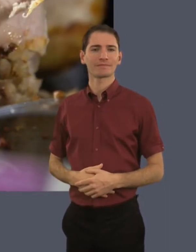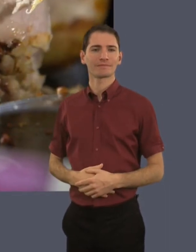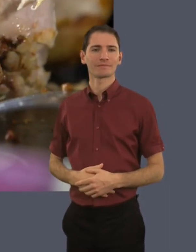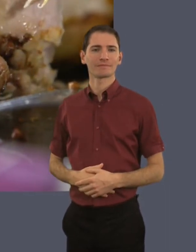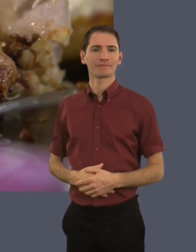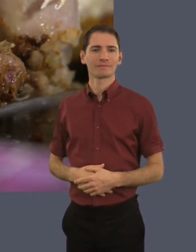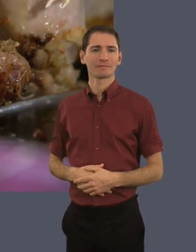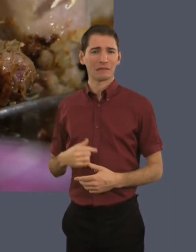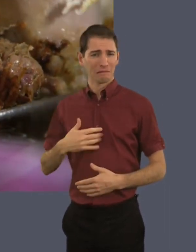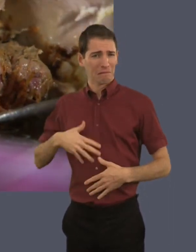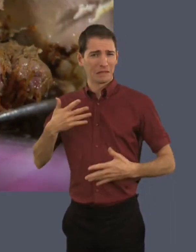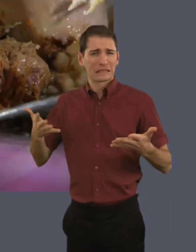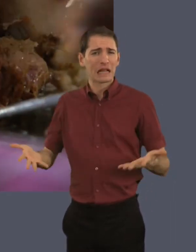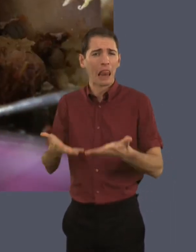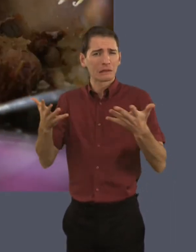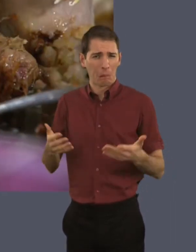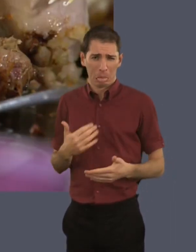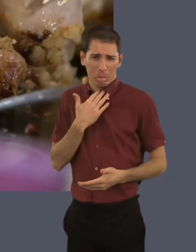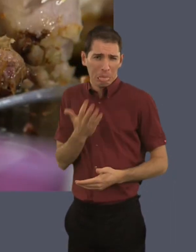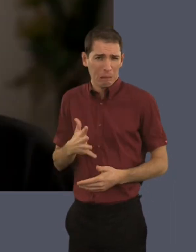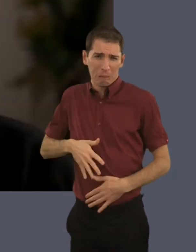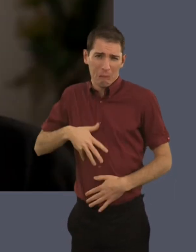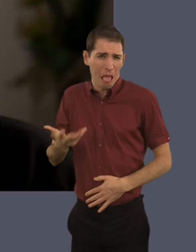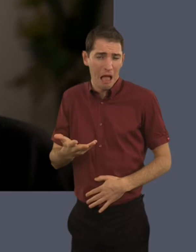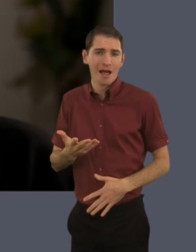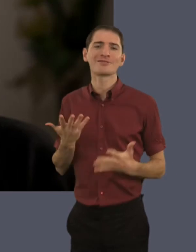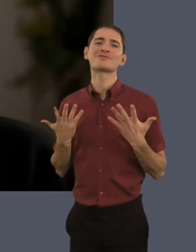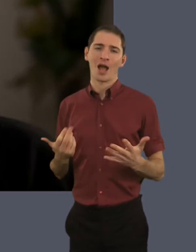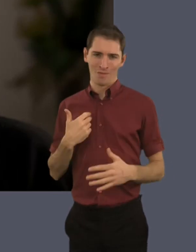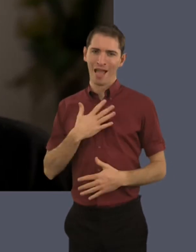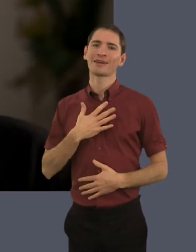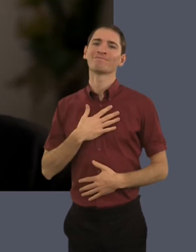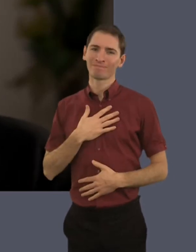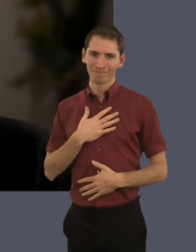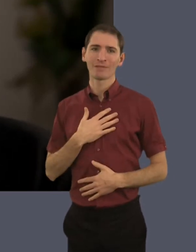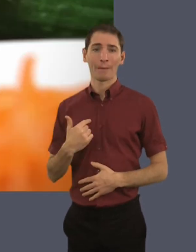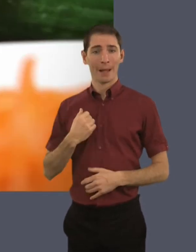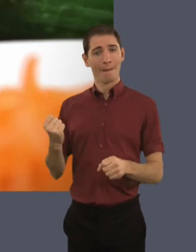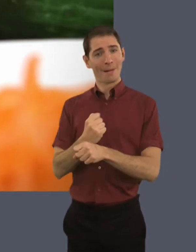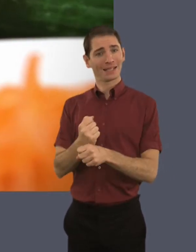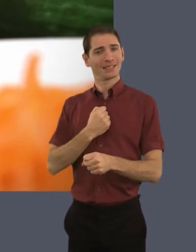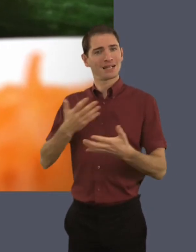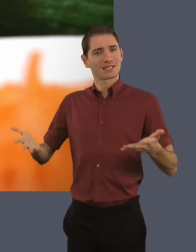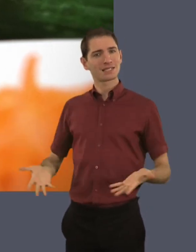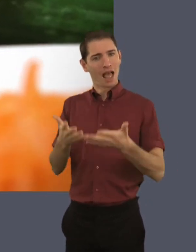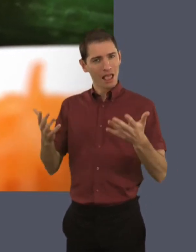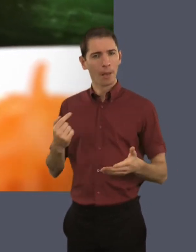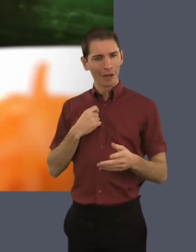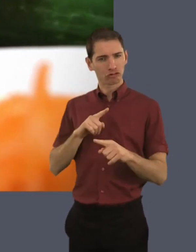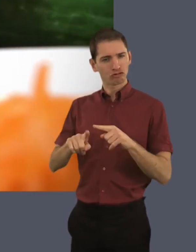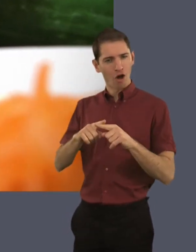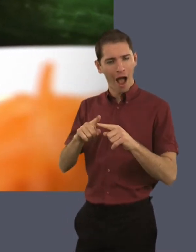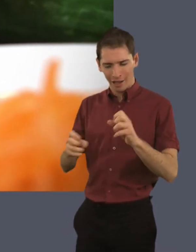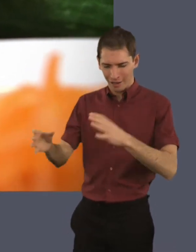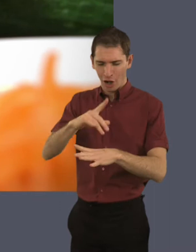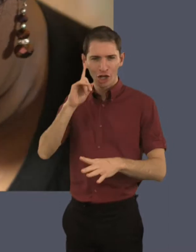prior to eating it. I was never a salad fan, didn't like it, but I do